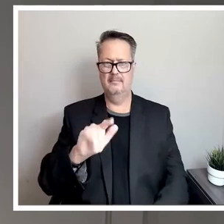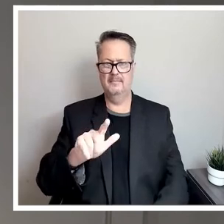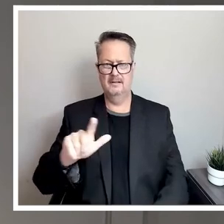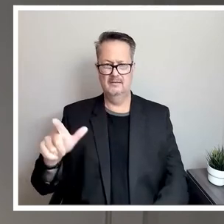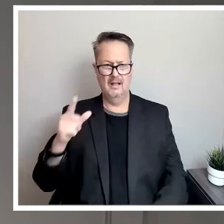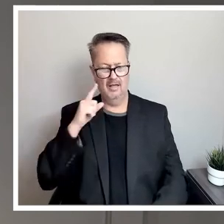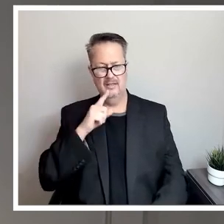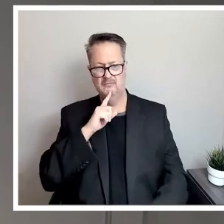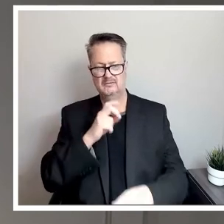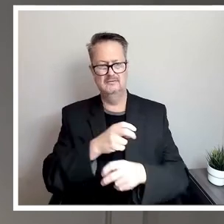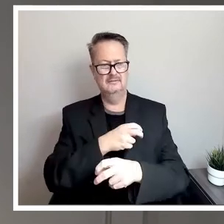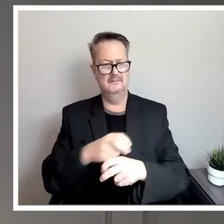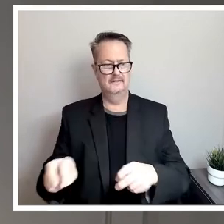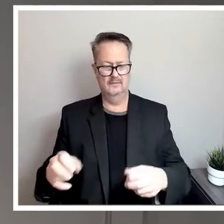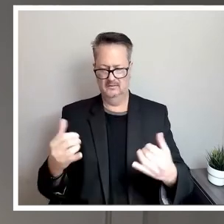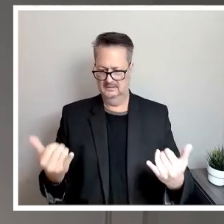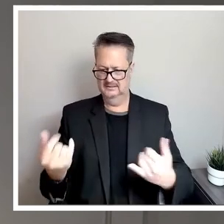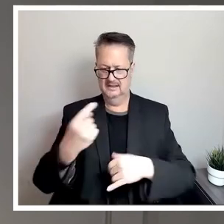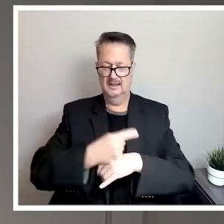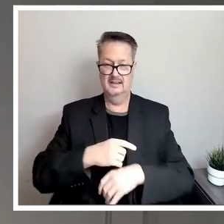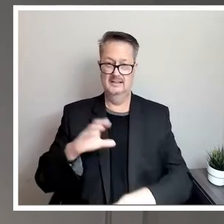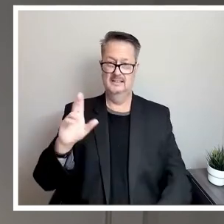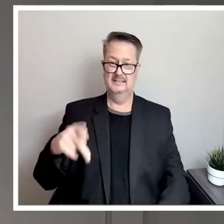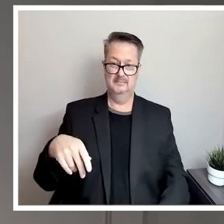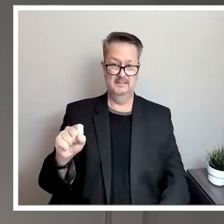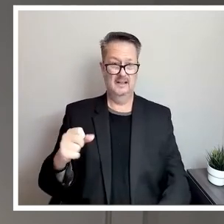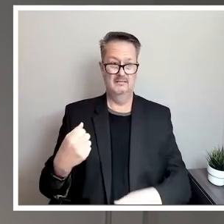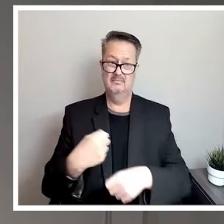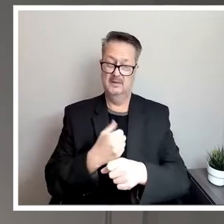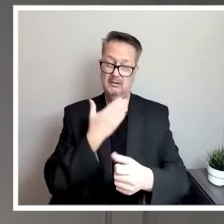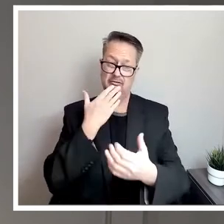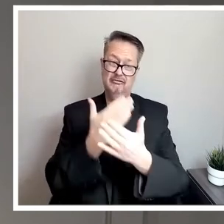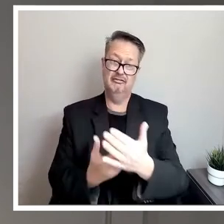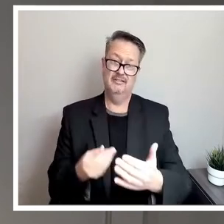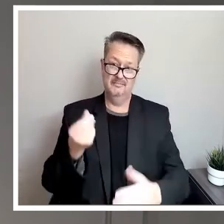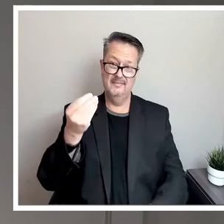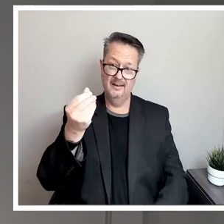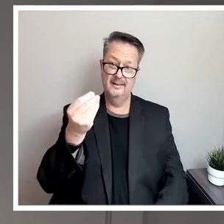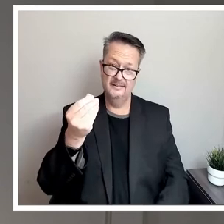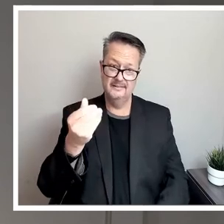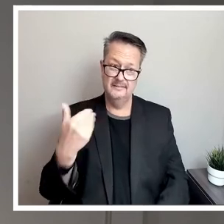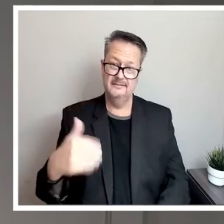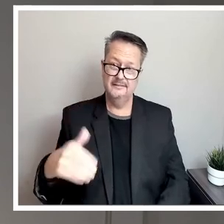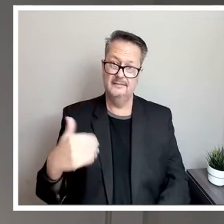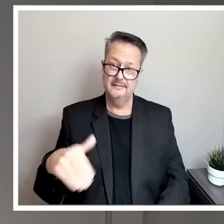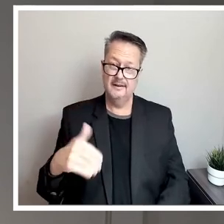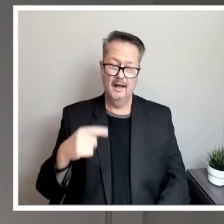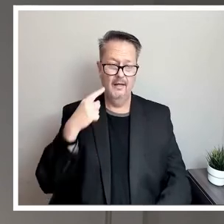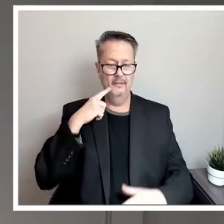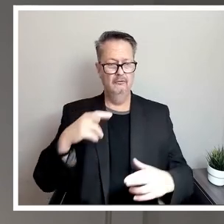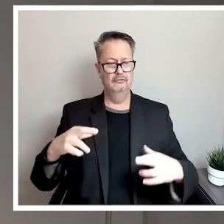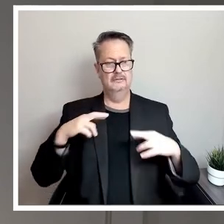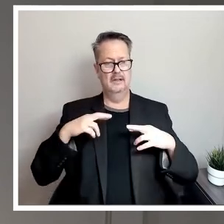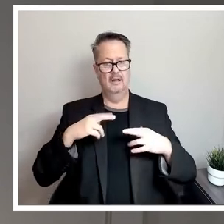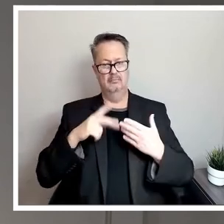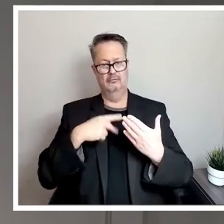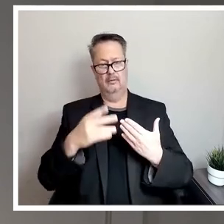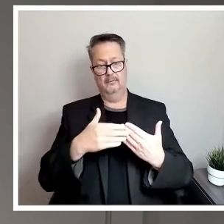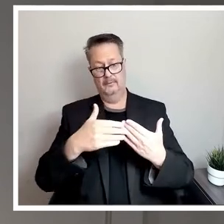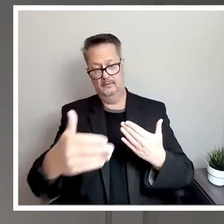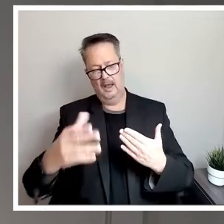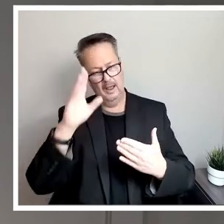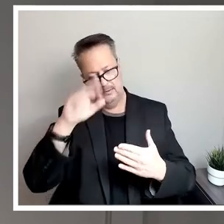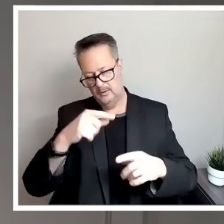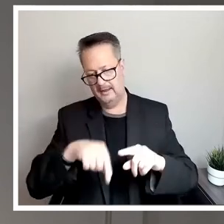because the CPS employees make darn good money. So I just think that retirement program going forward, I know it can't be anything on the existing